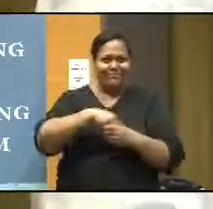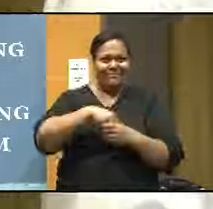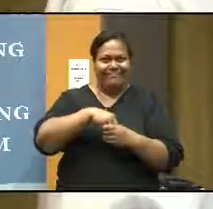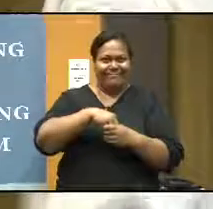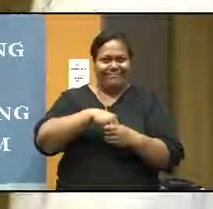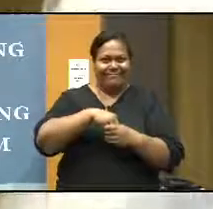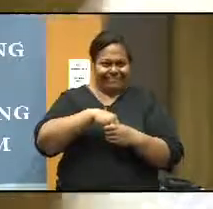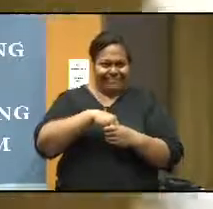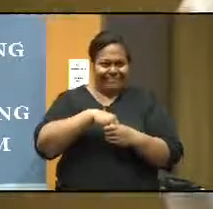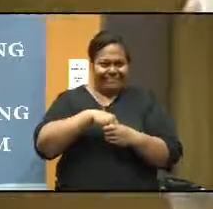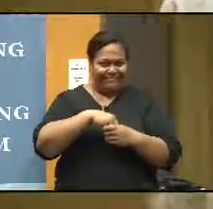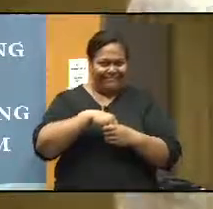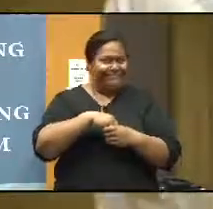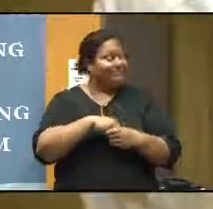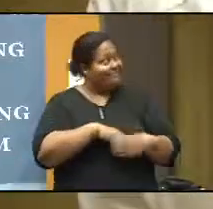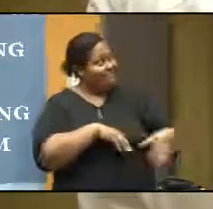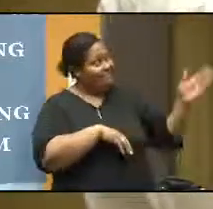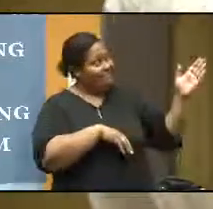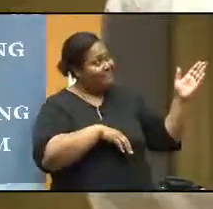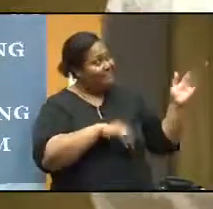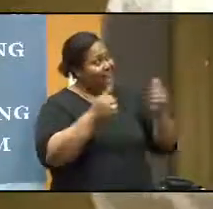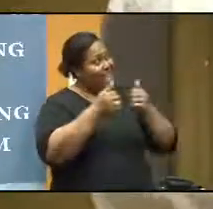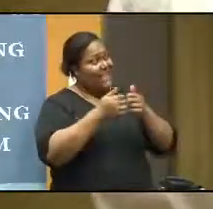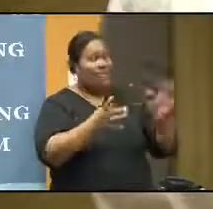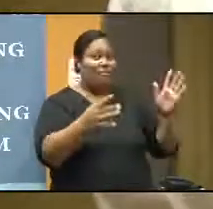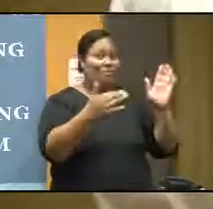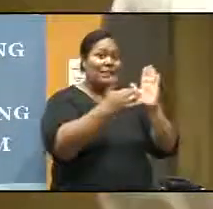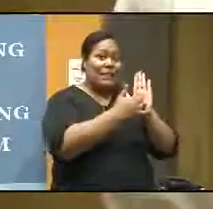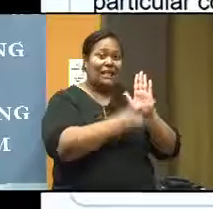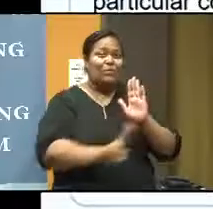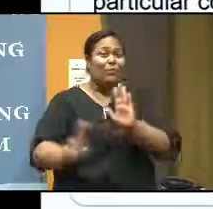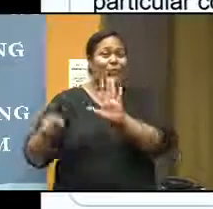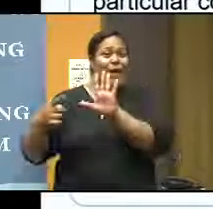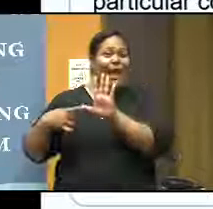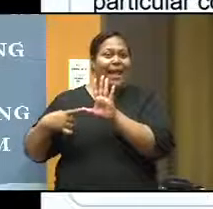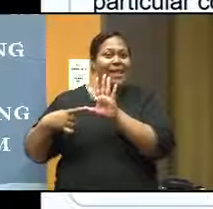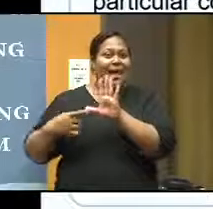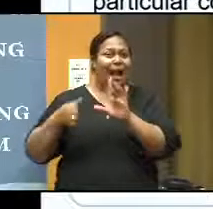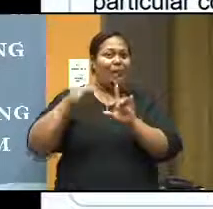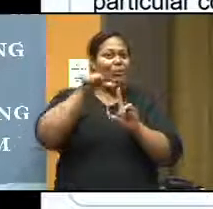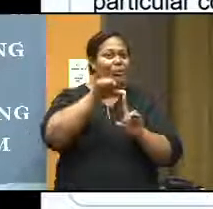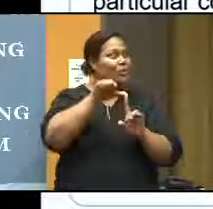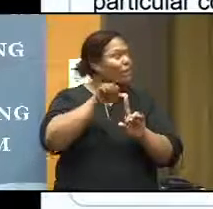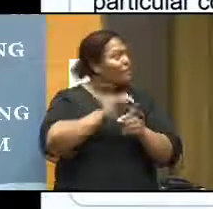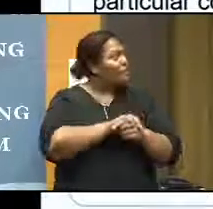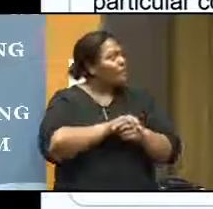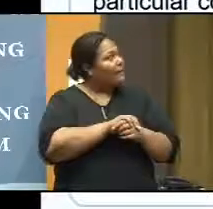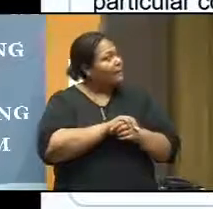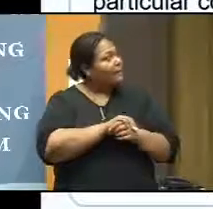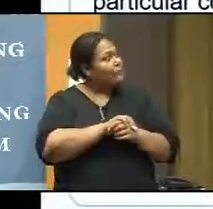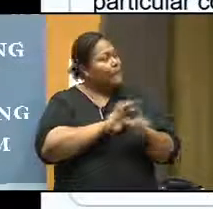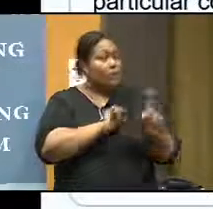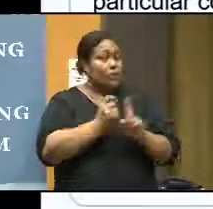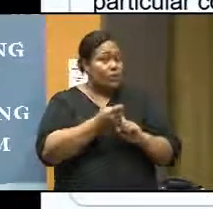normal approaches. I start from Z to A approach. That is quite useful is that traditionally